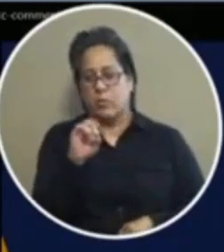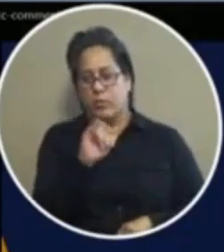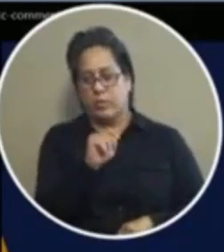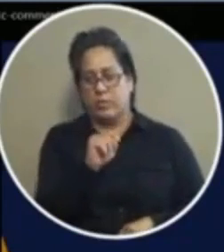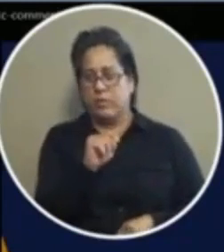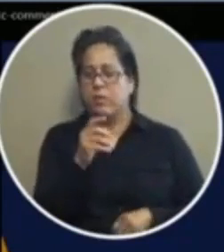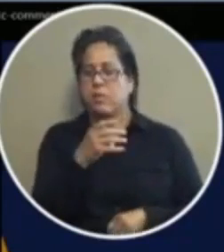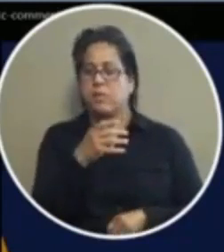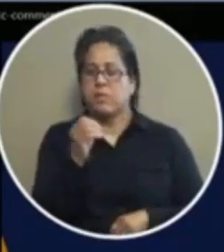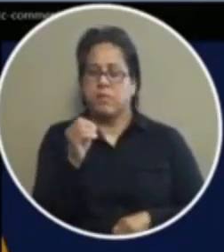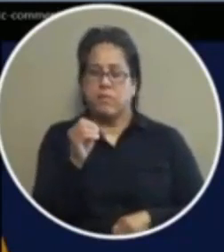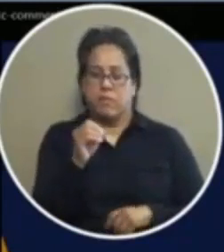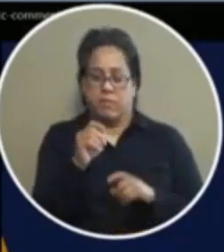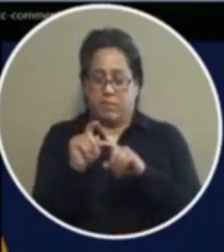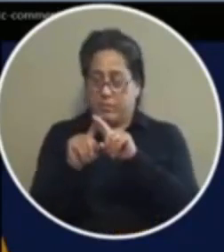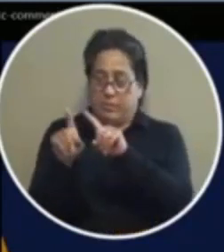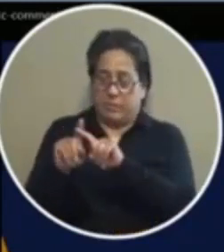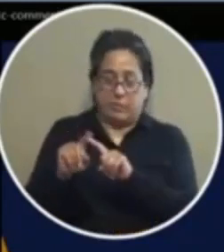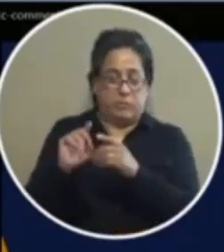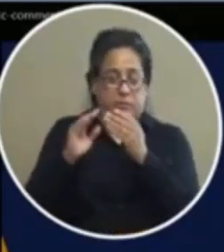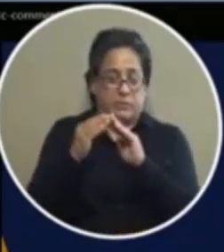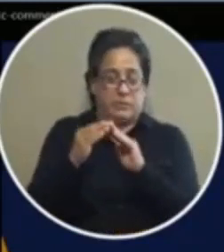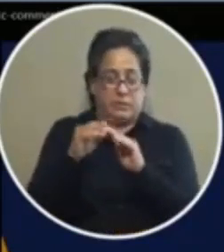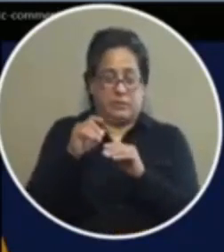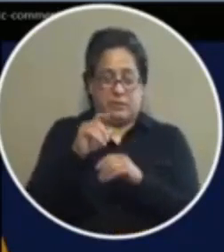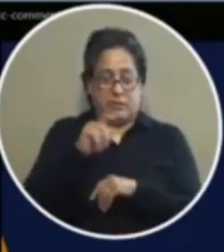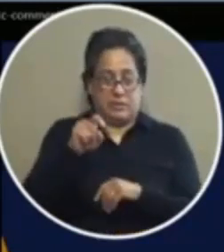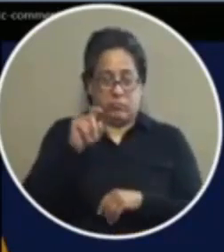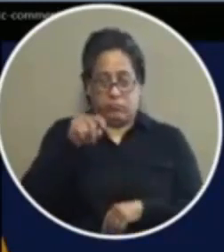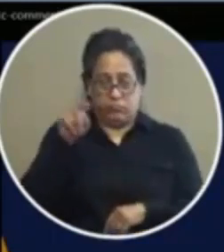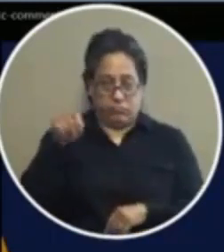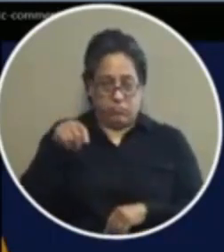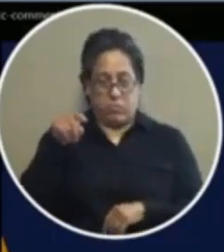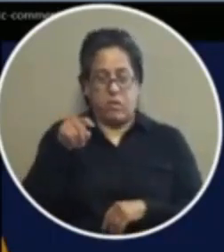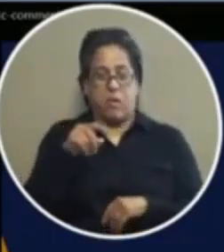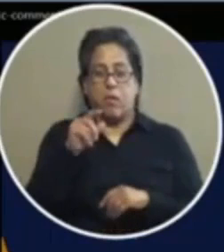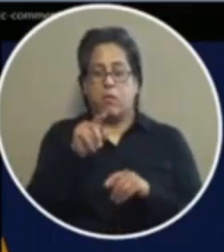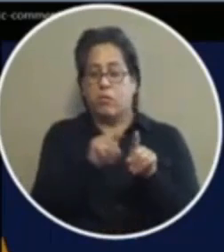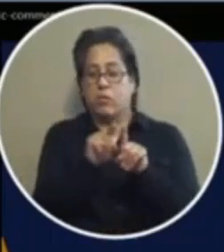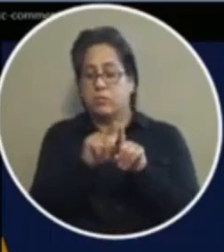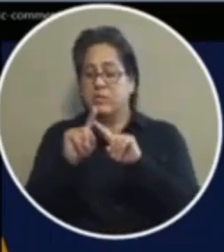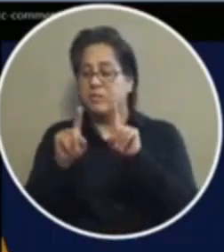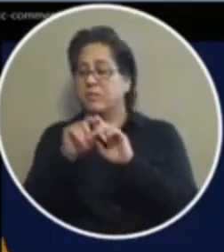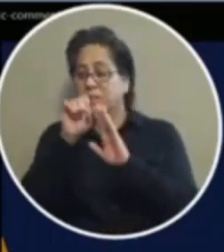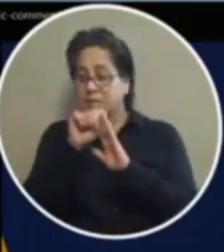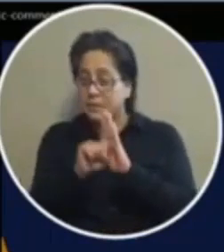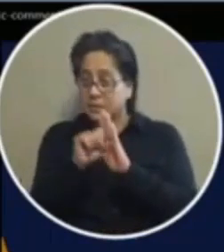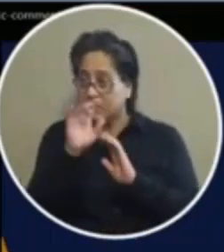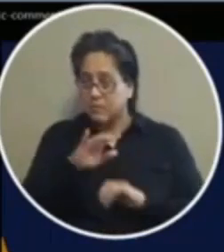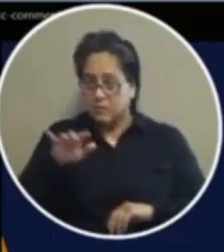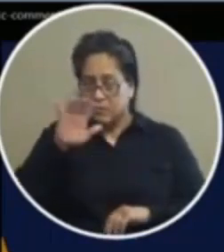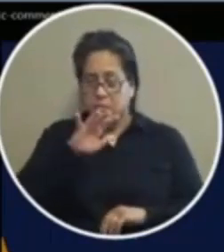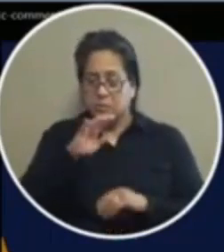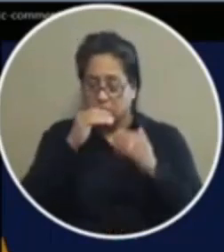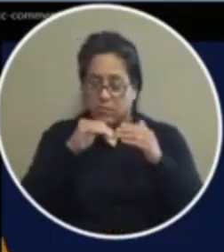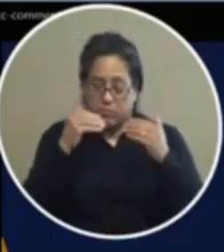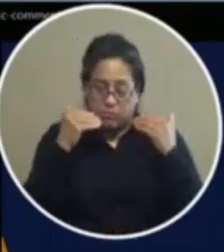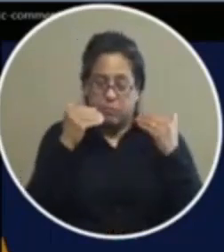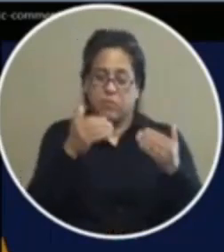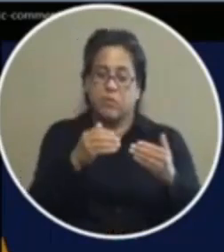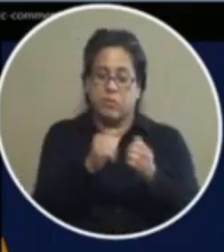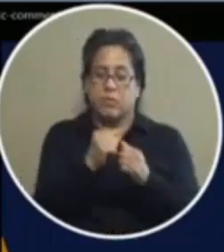see throughout the different cities in texas and different states in the united states of america that are going forward with something